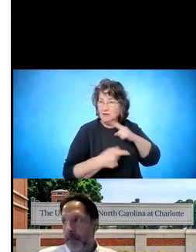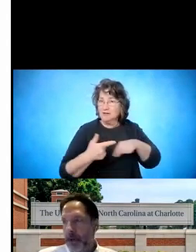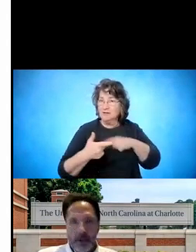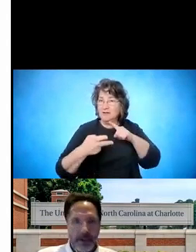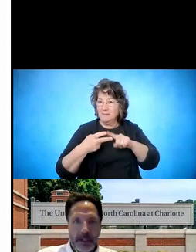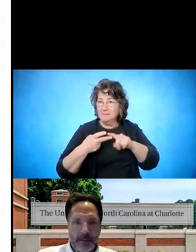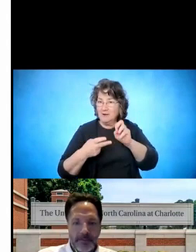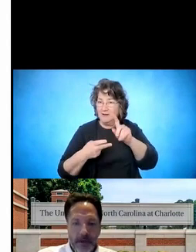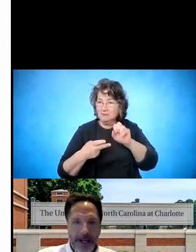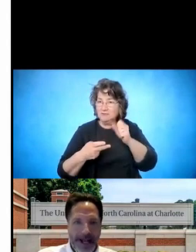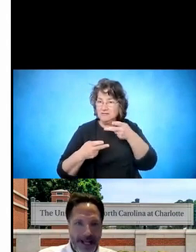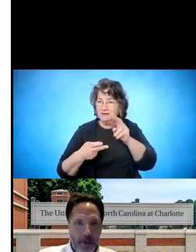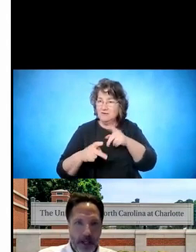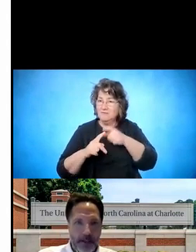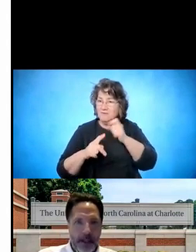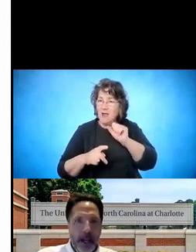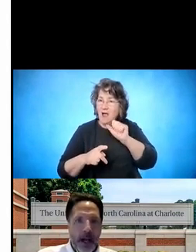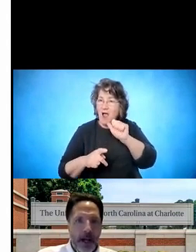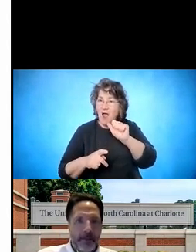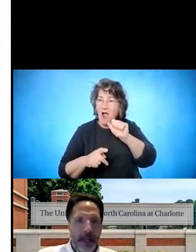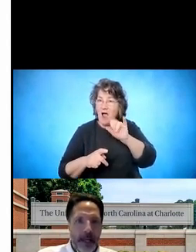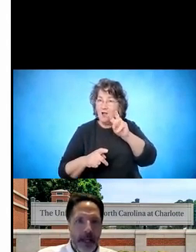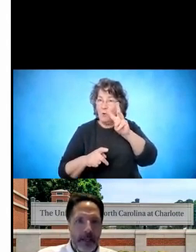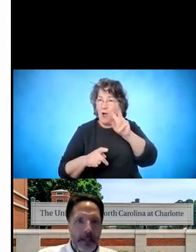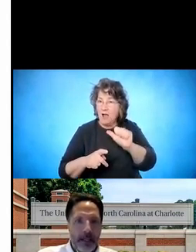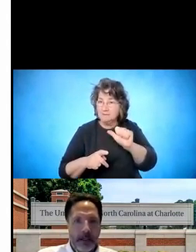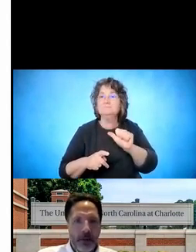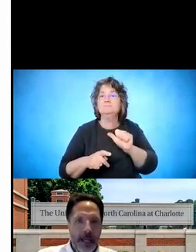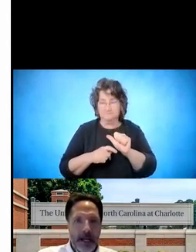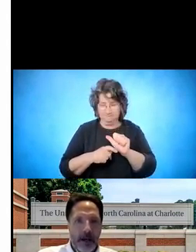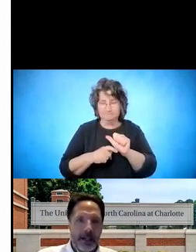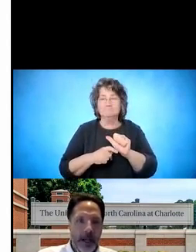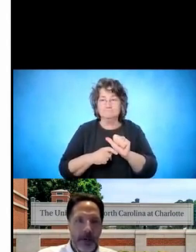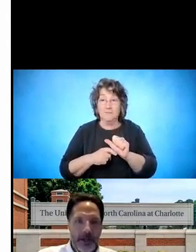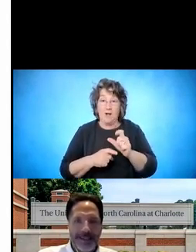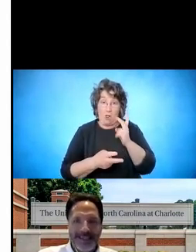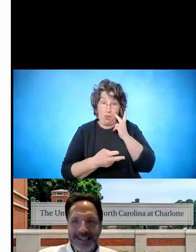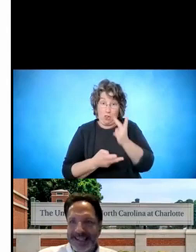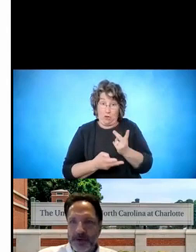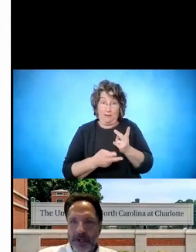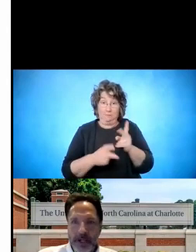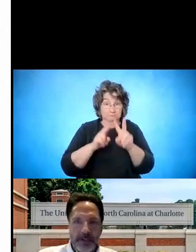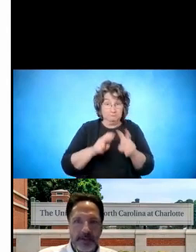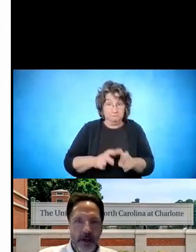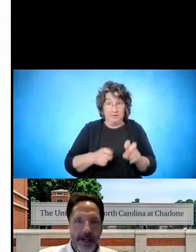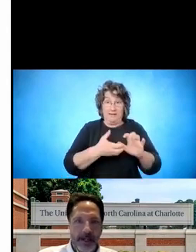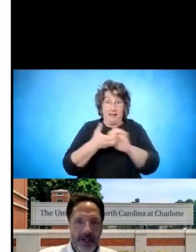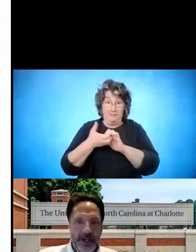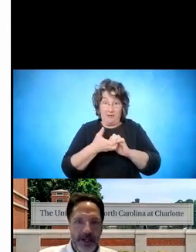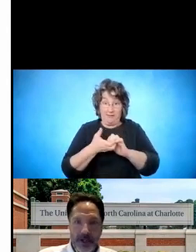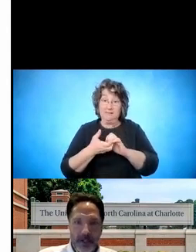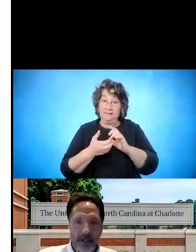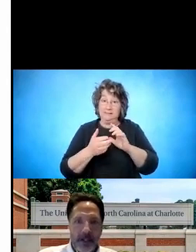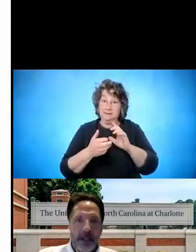and Mary and Kristen from Iowa. And in looking at our collaborations considerations on